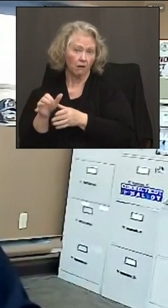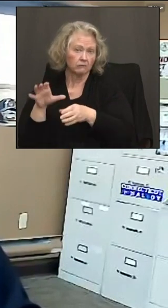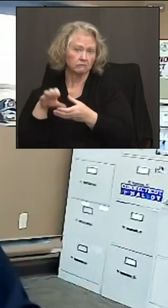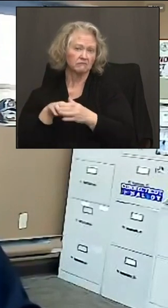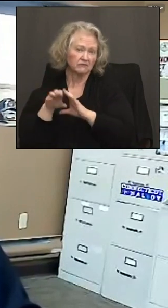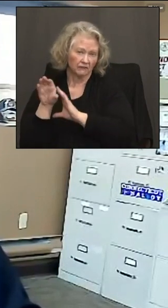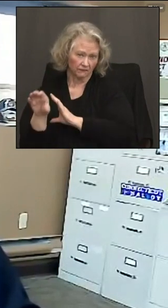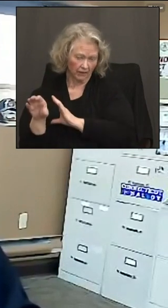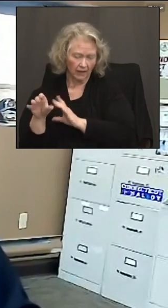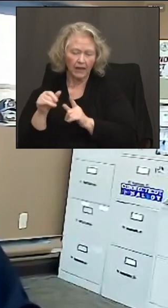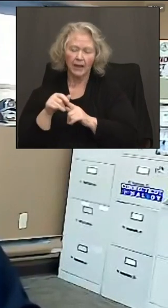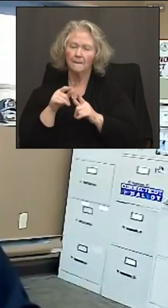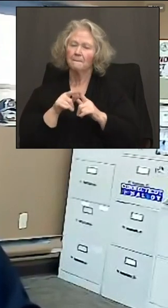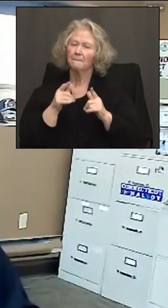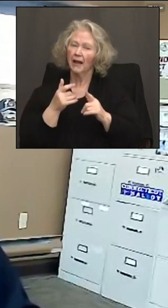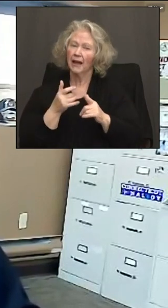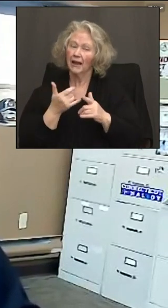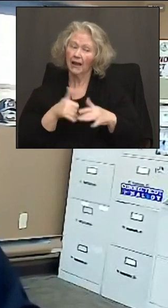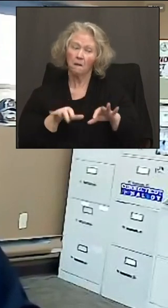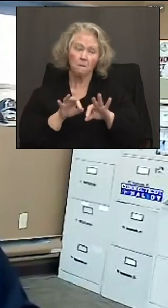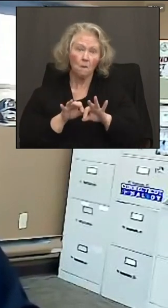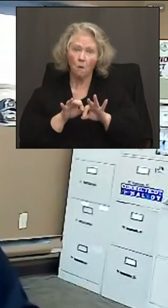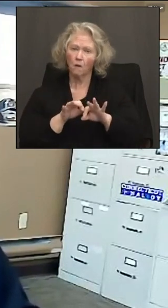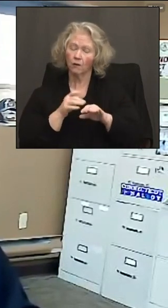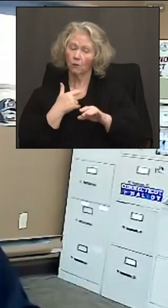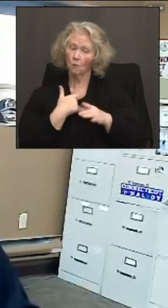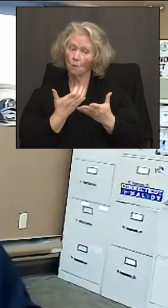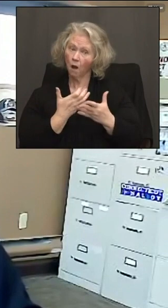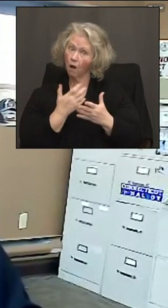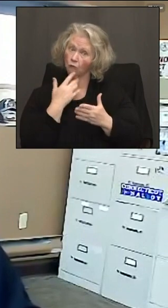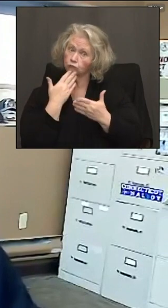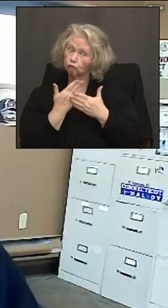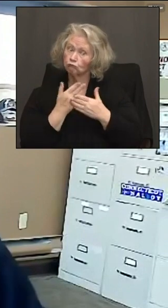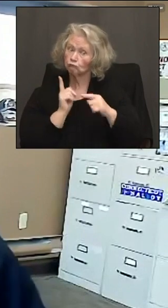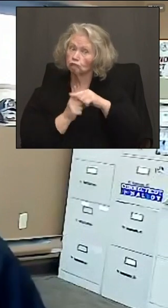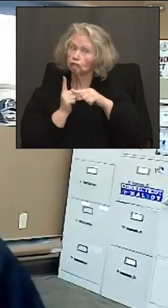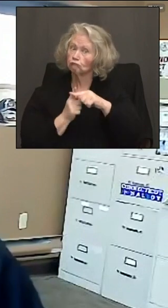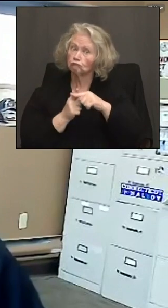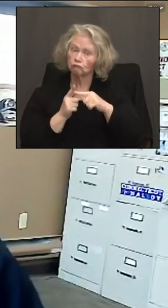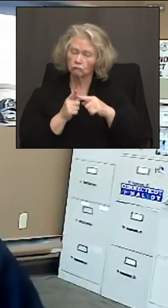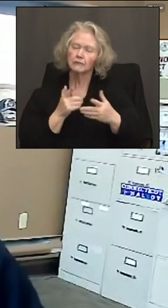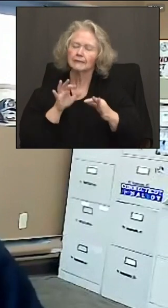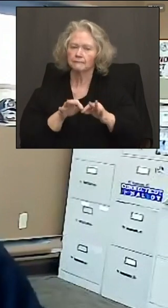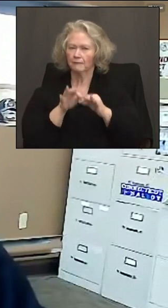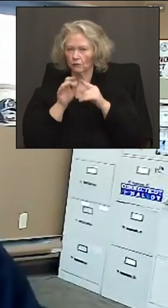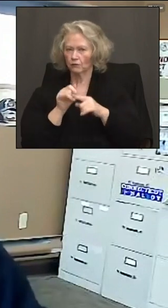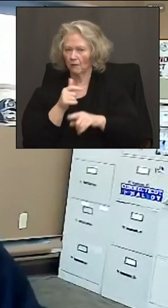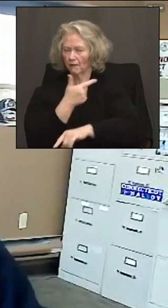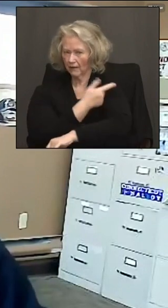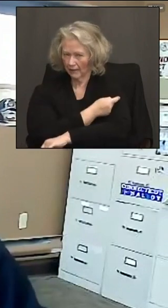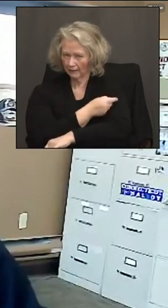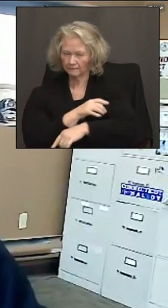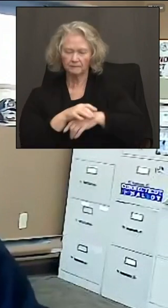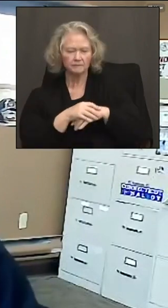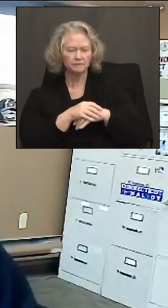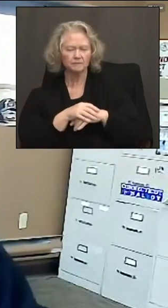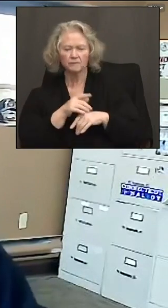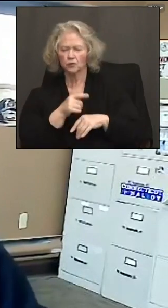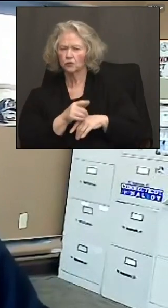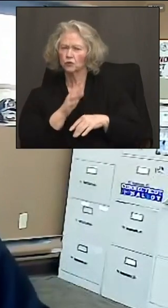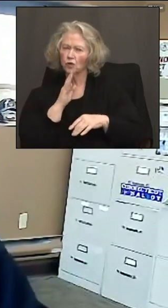leads to results, and that's especially true when it comes to the vaccine. Governor Lamont, you've been talking about these workplace-based clinics